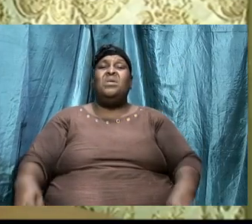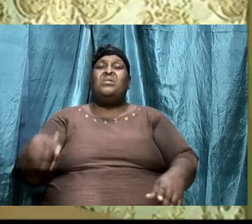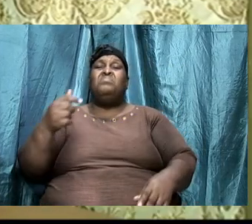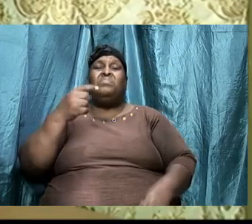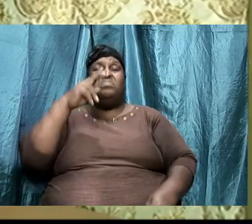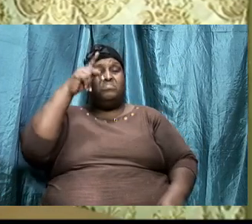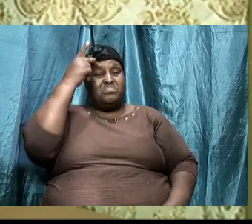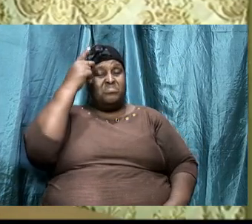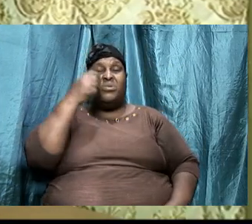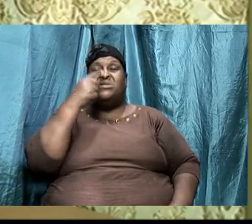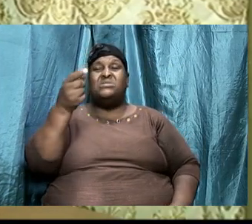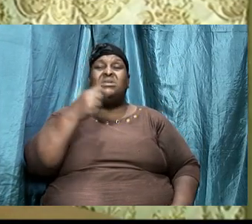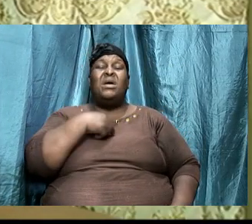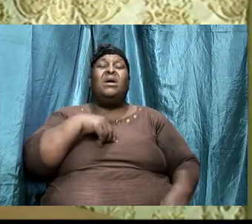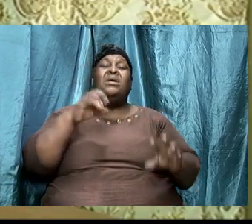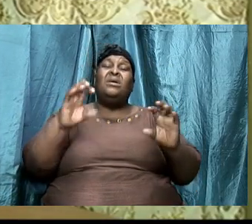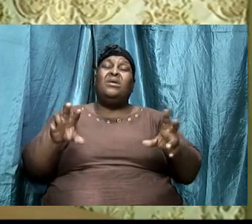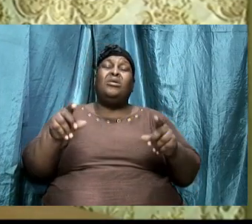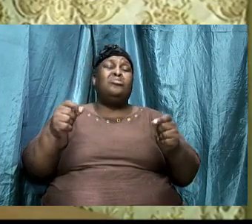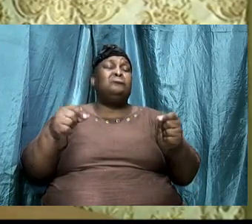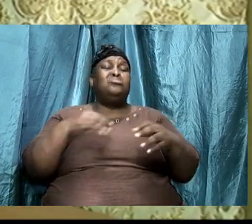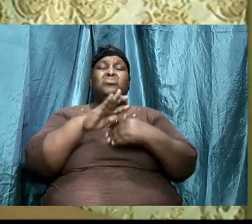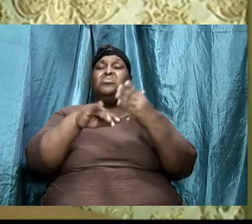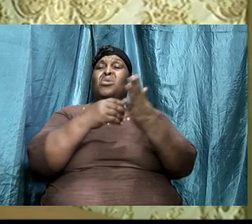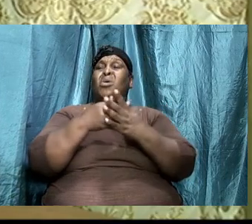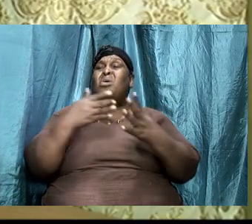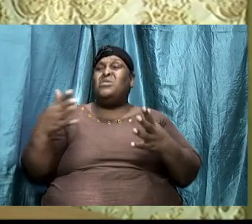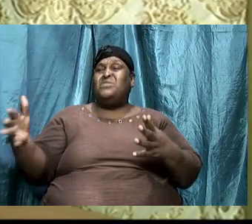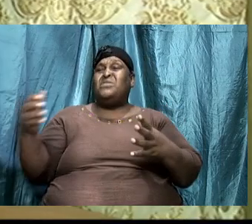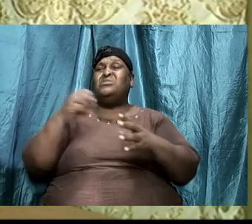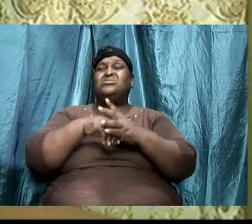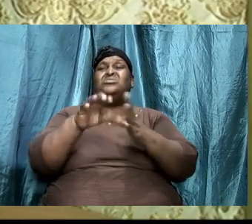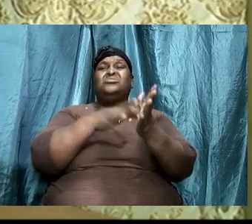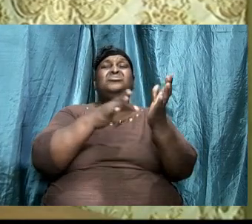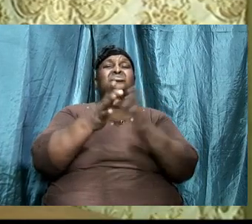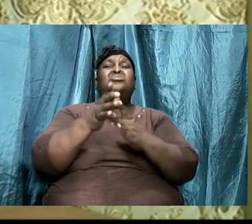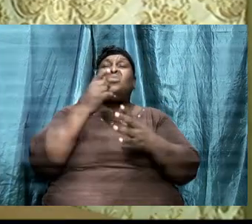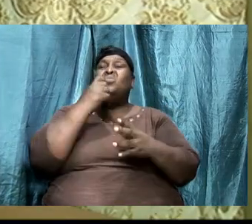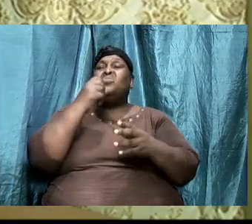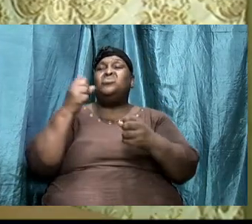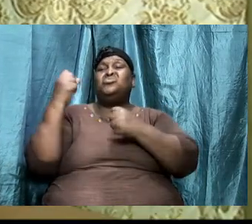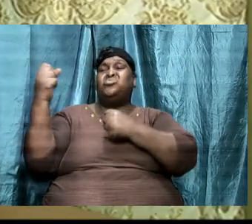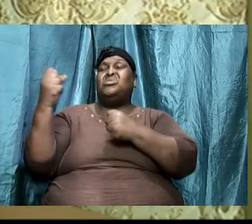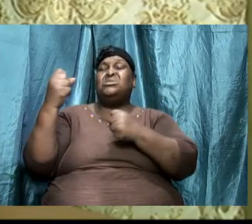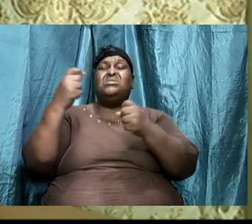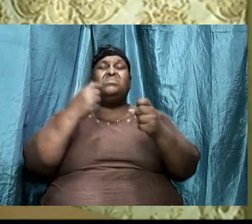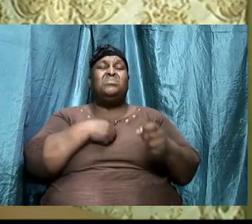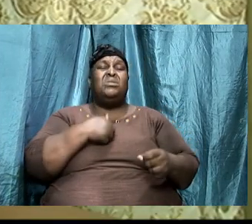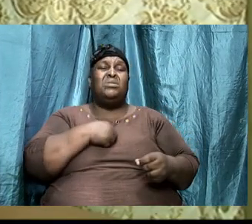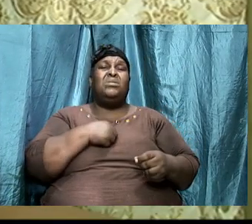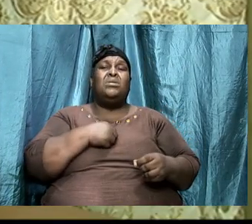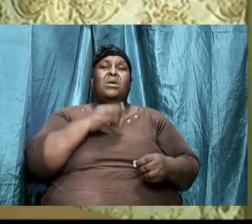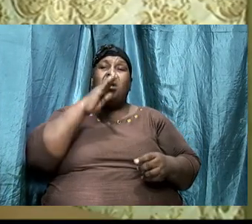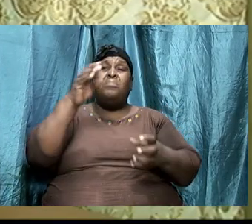can do all things through Christ who strengthens me being strong in the Lord